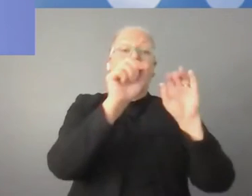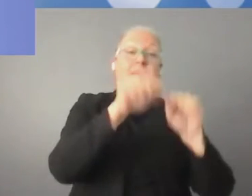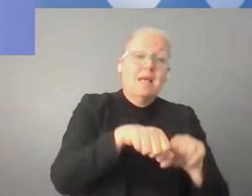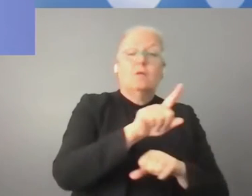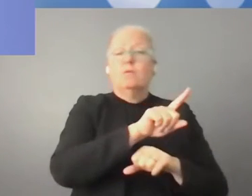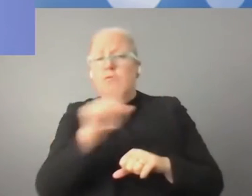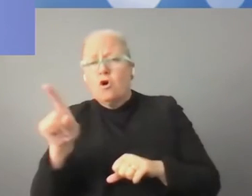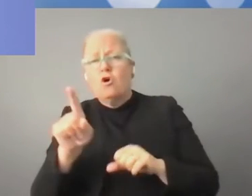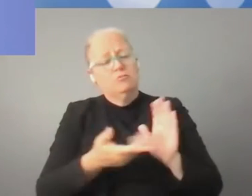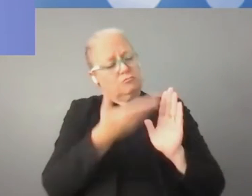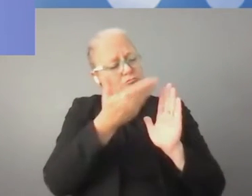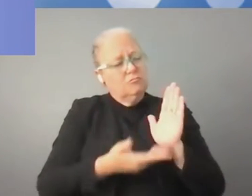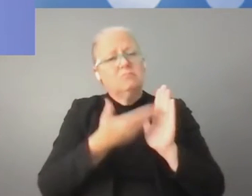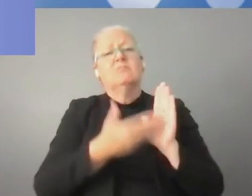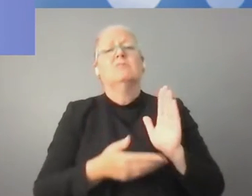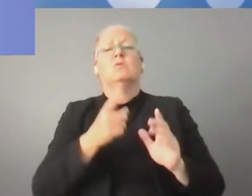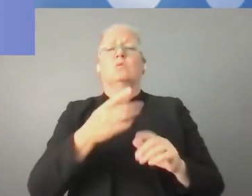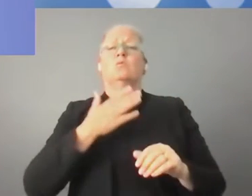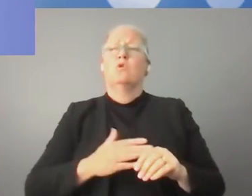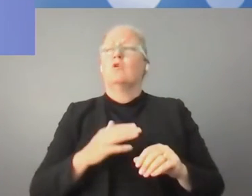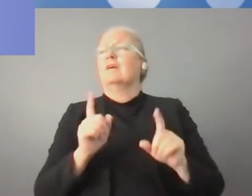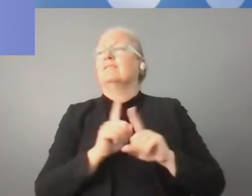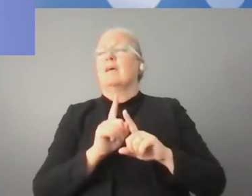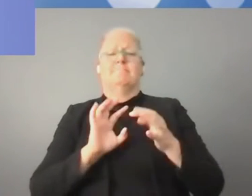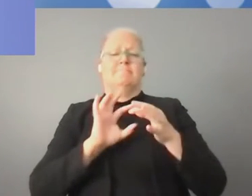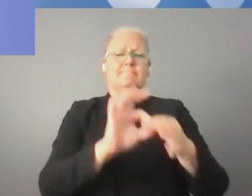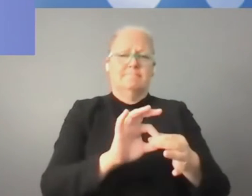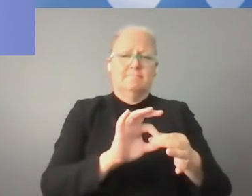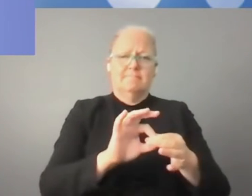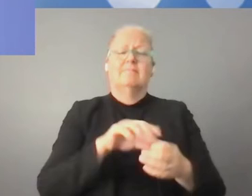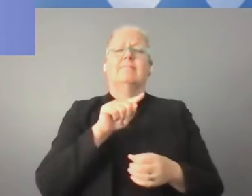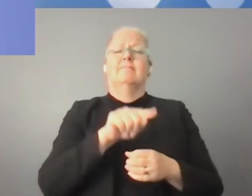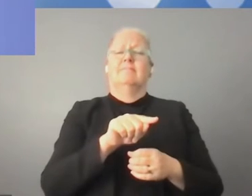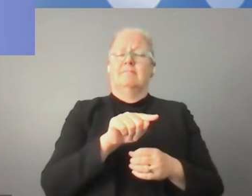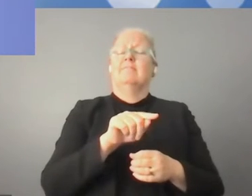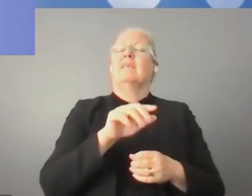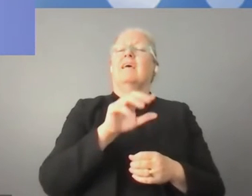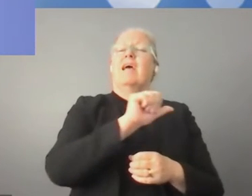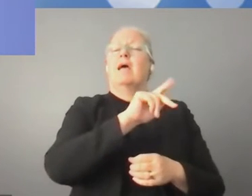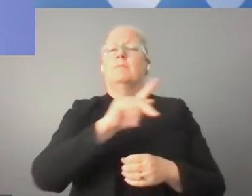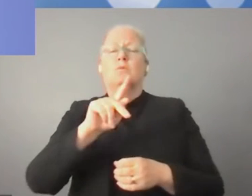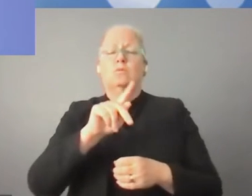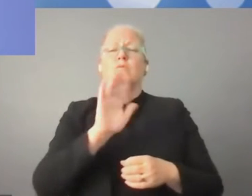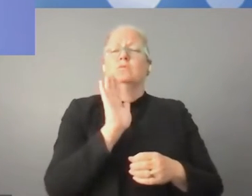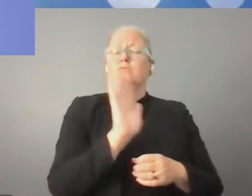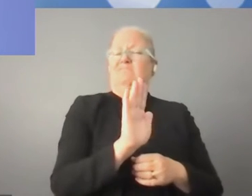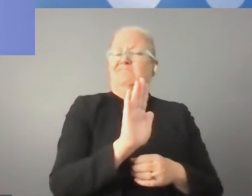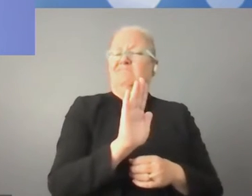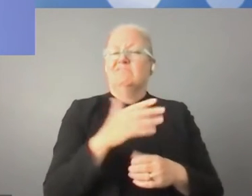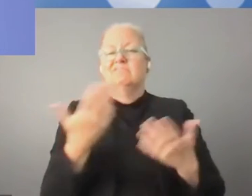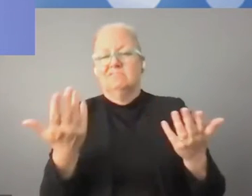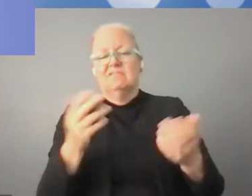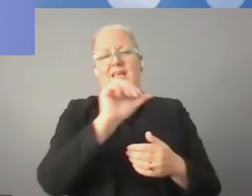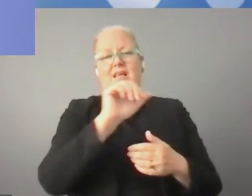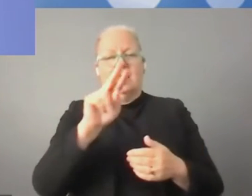applications of artificial intelligence. And this is what the businesses absolutely need for them to innovate and for them